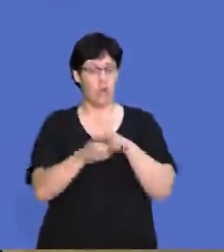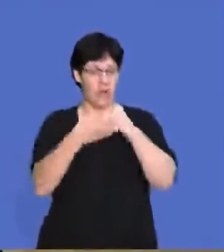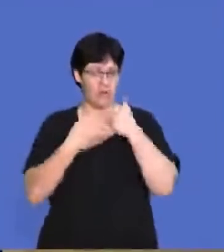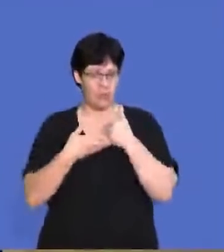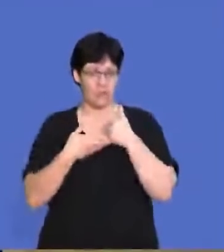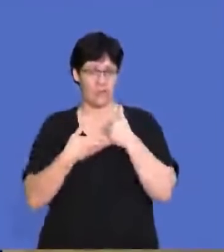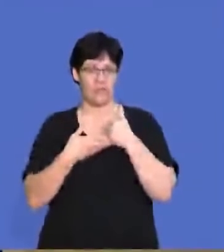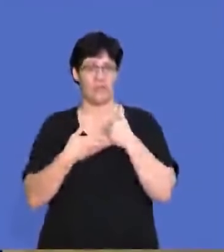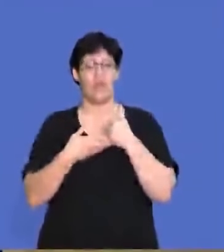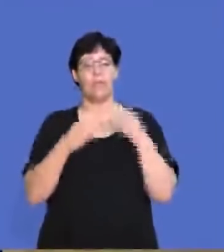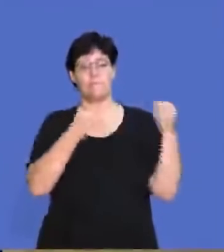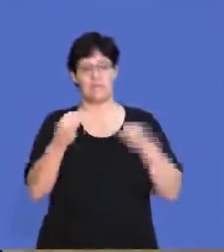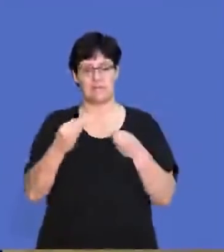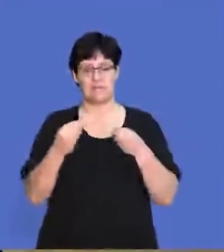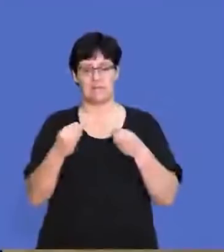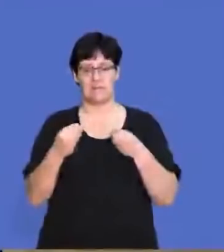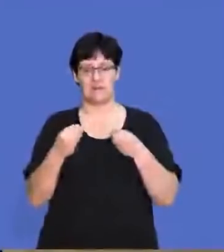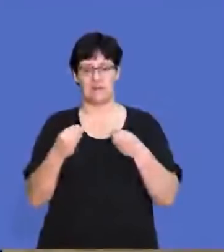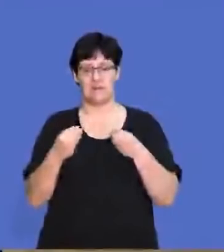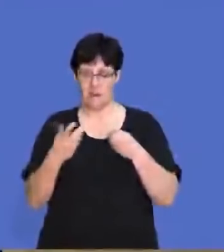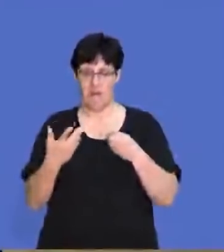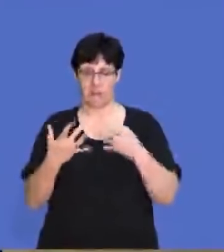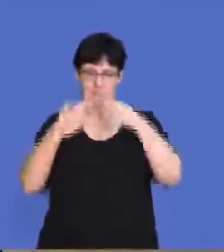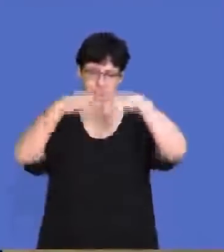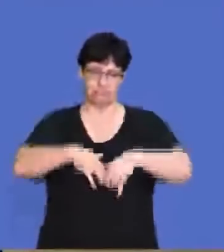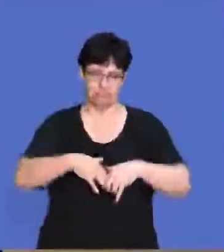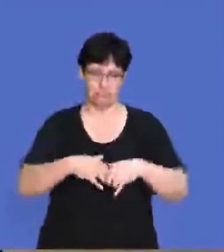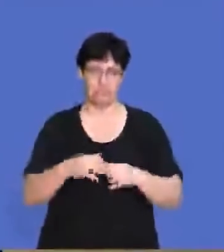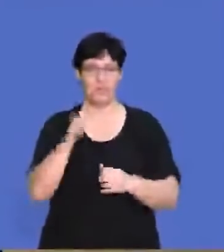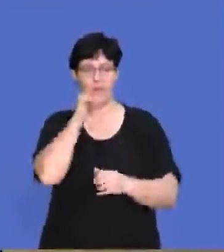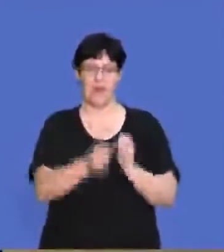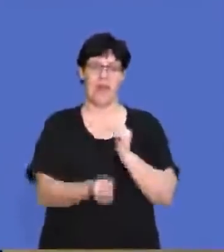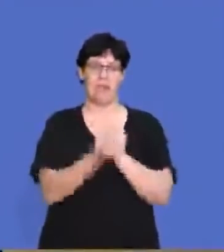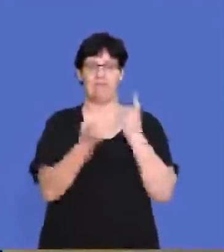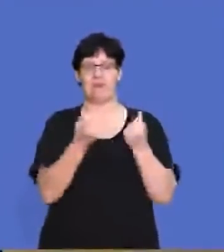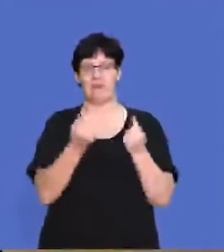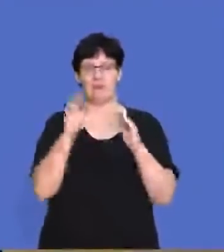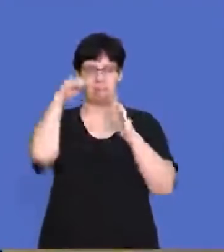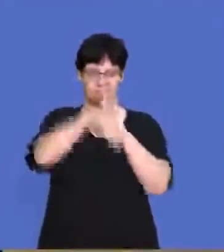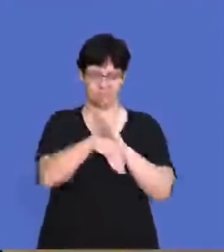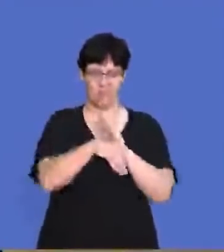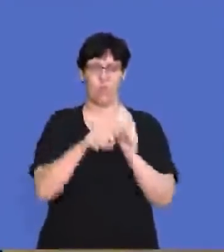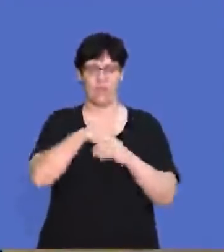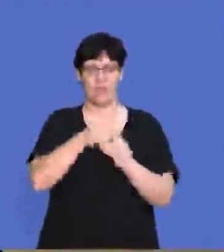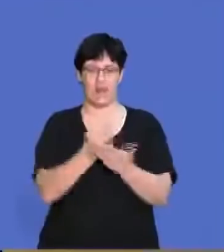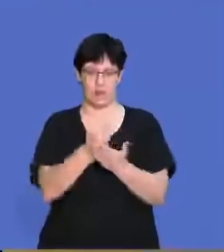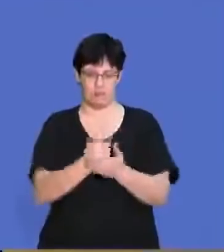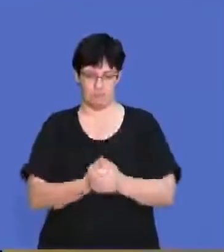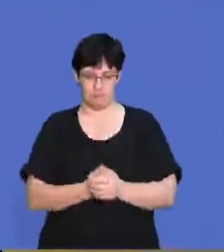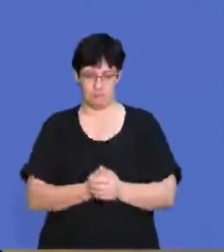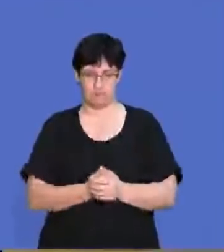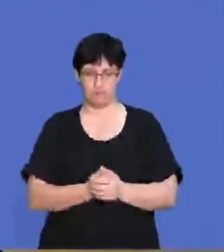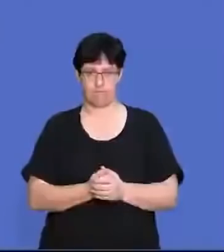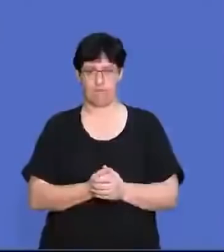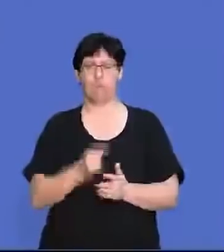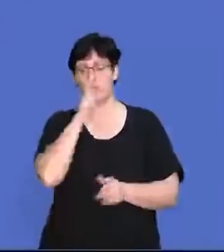and will also help prevent the business from taking big knocks when there's a financial downturn in the